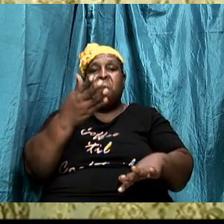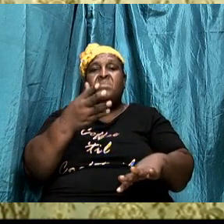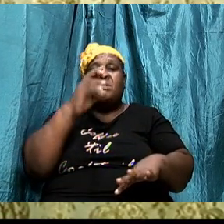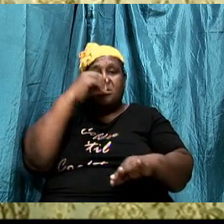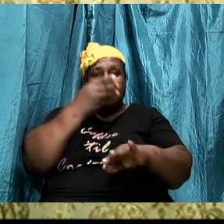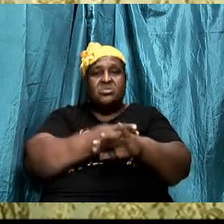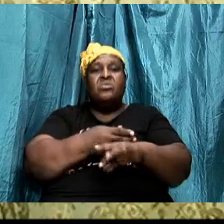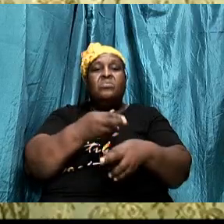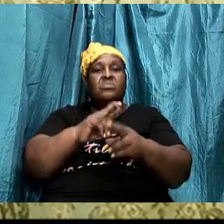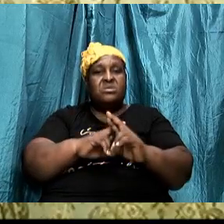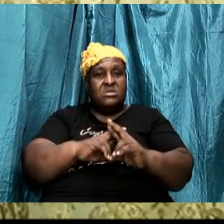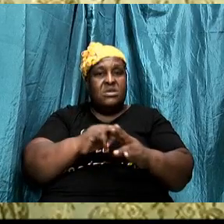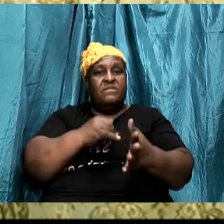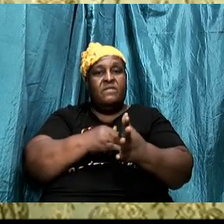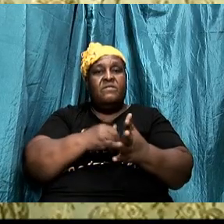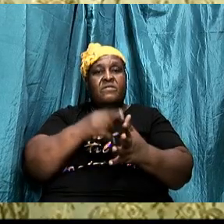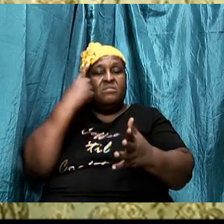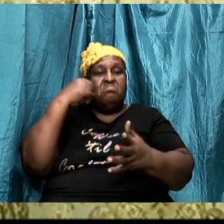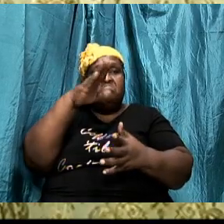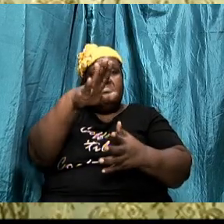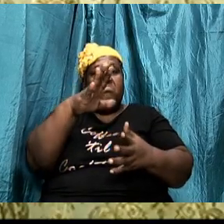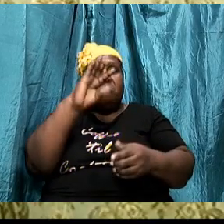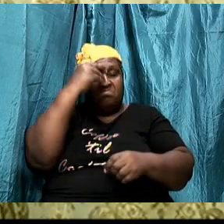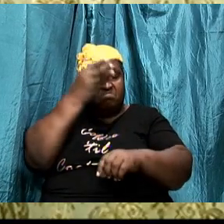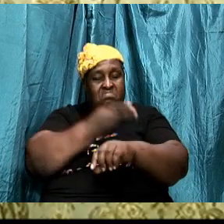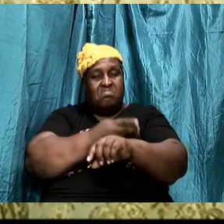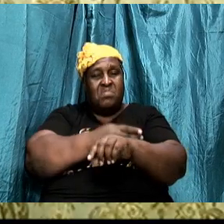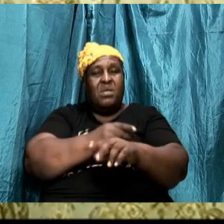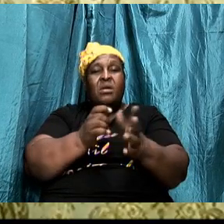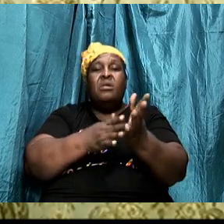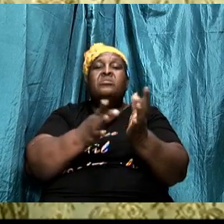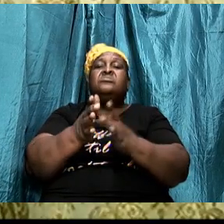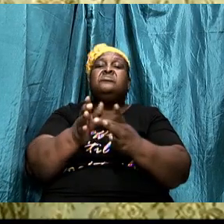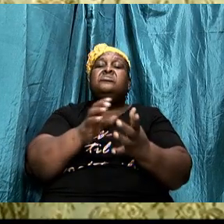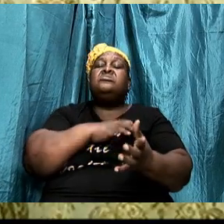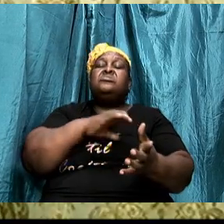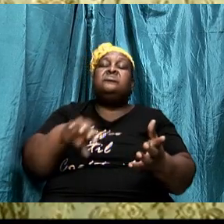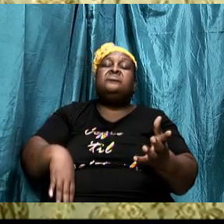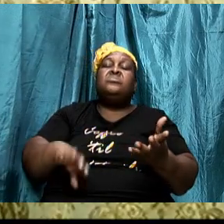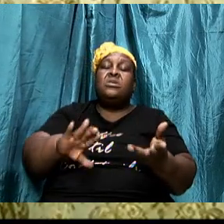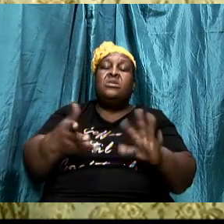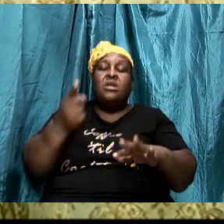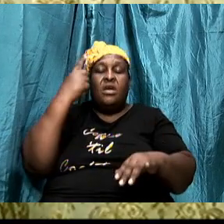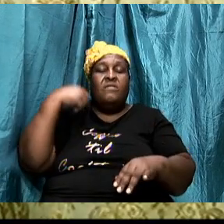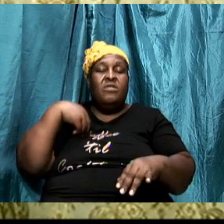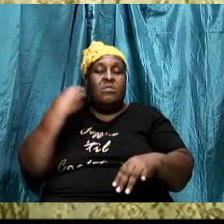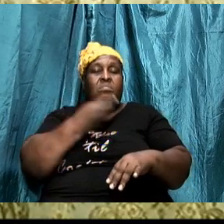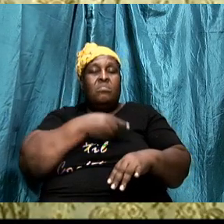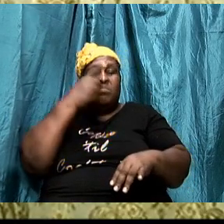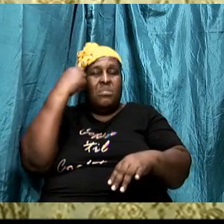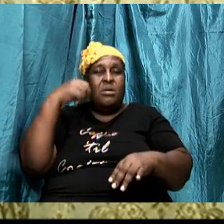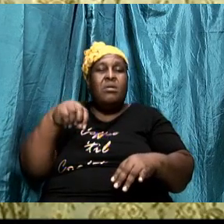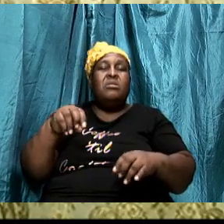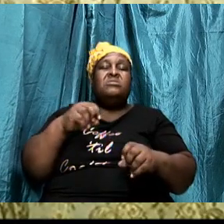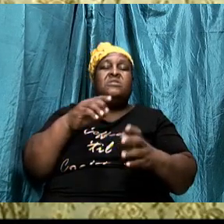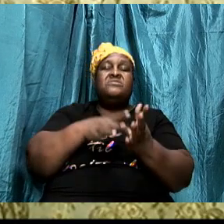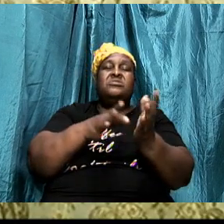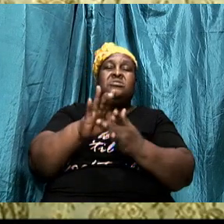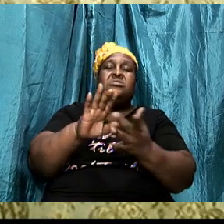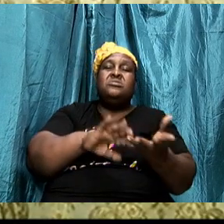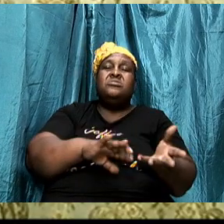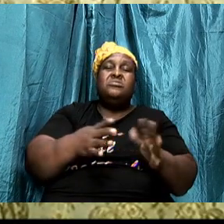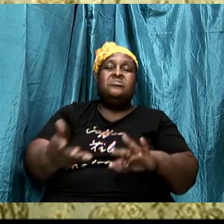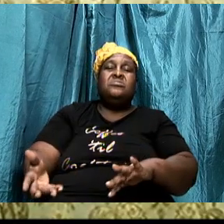has died for us and because of Jesus Christ death we are joint ears with